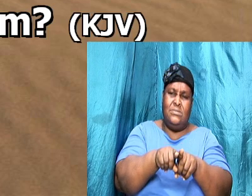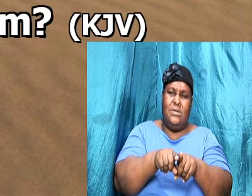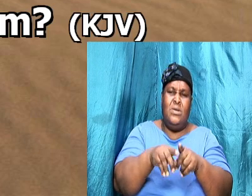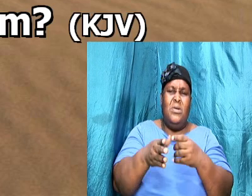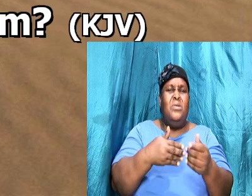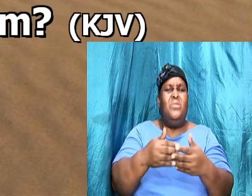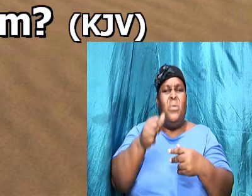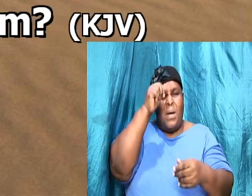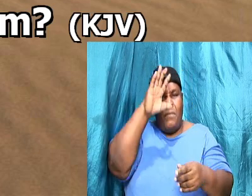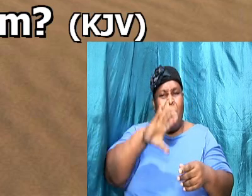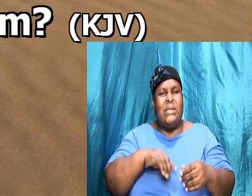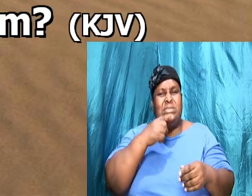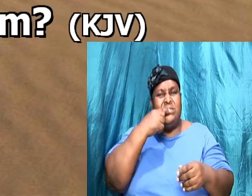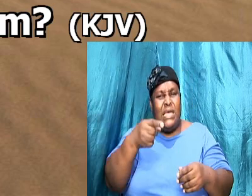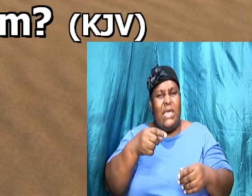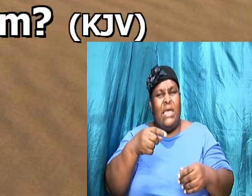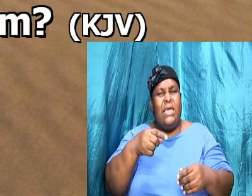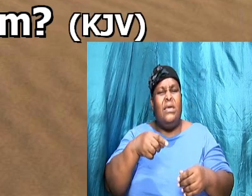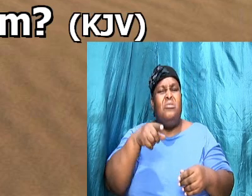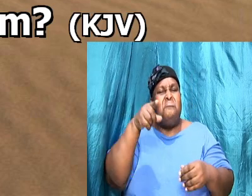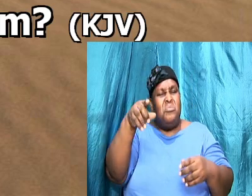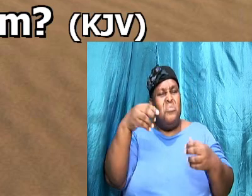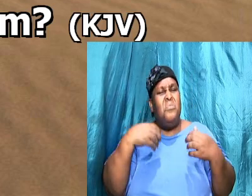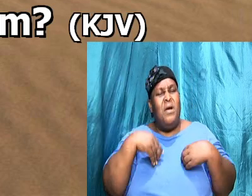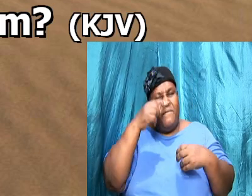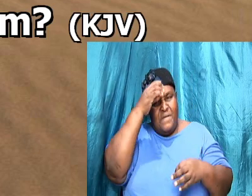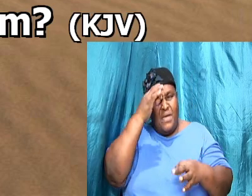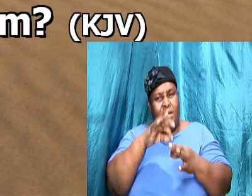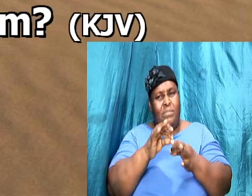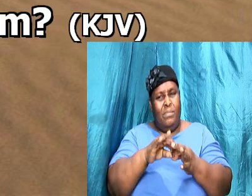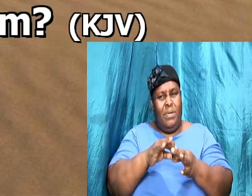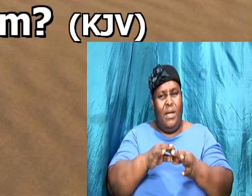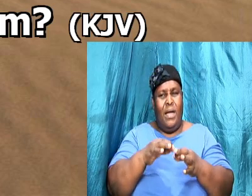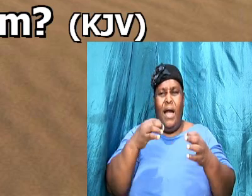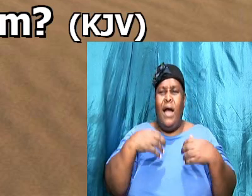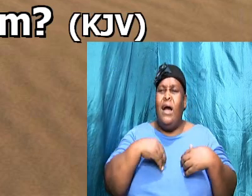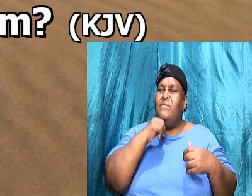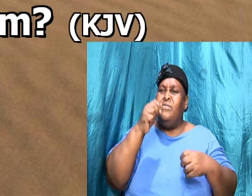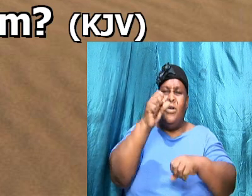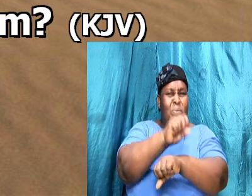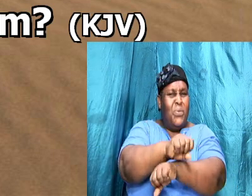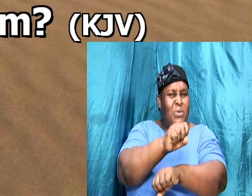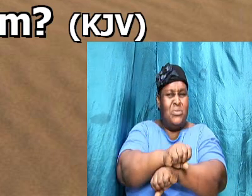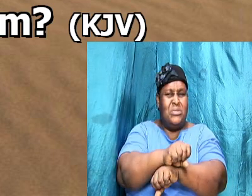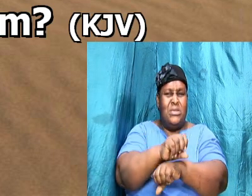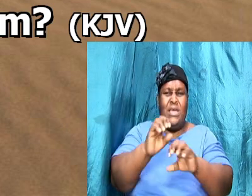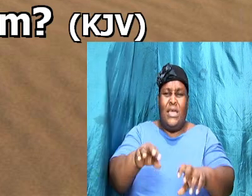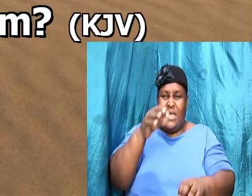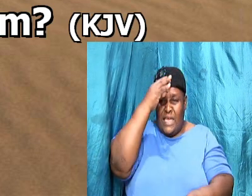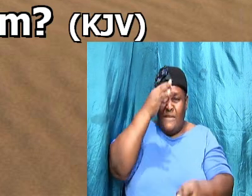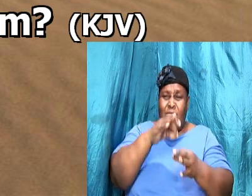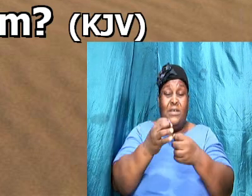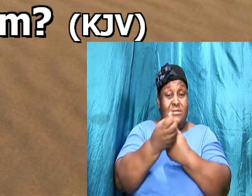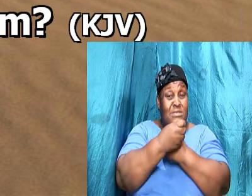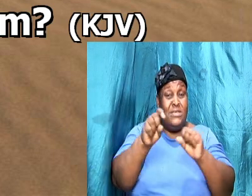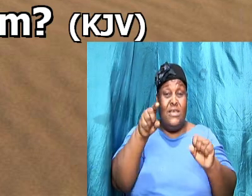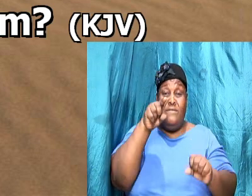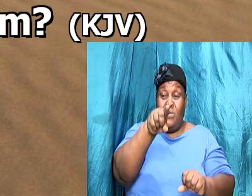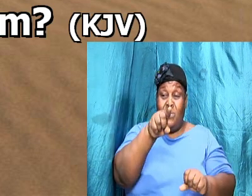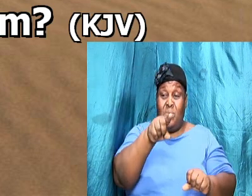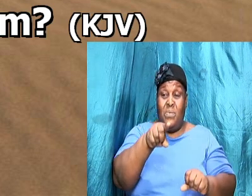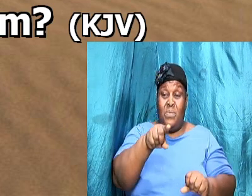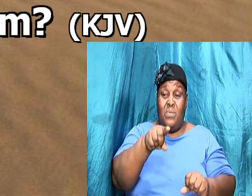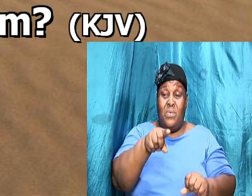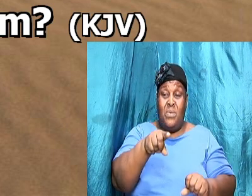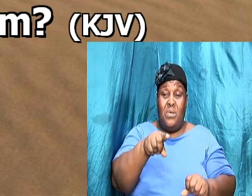though a man say he had faith and have not works and faith save him I